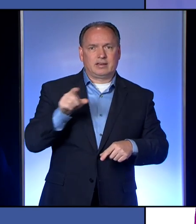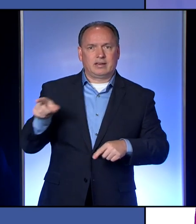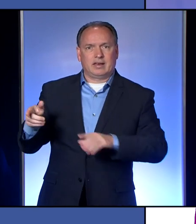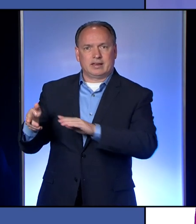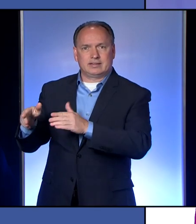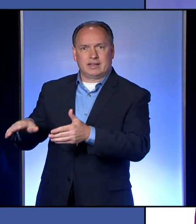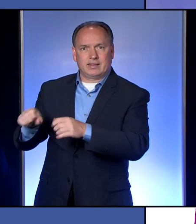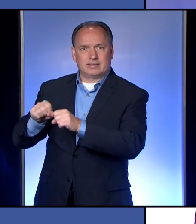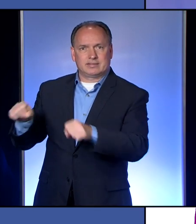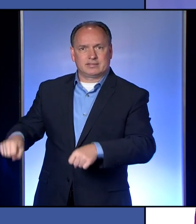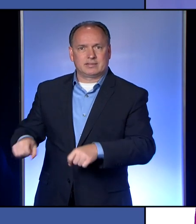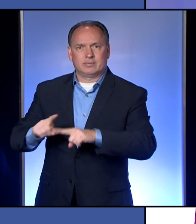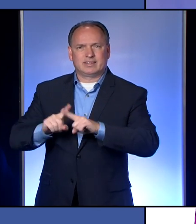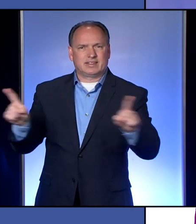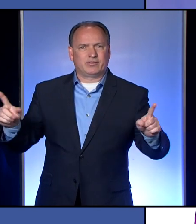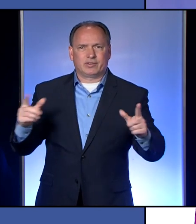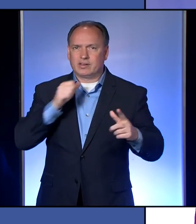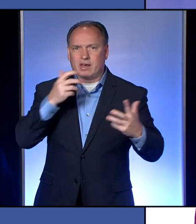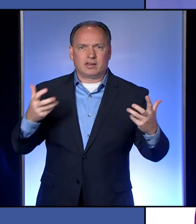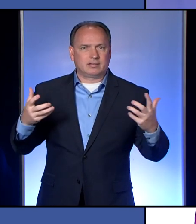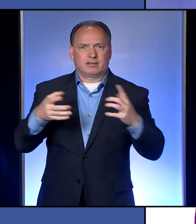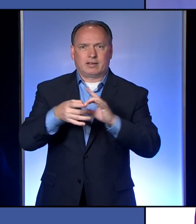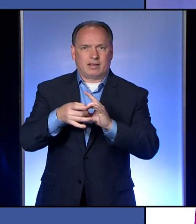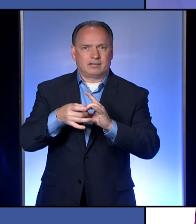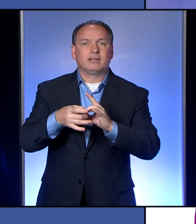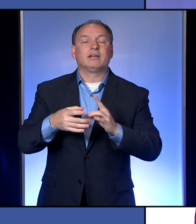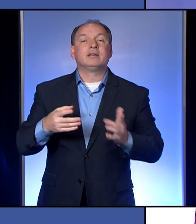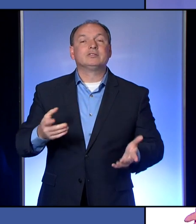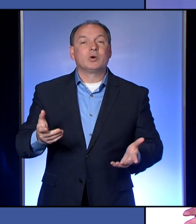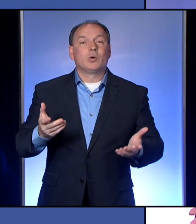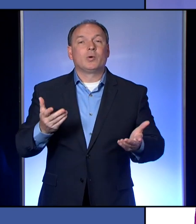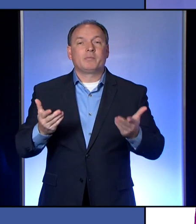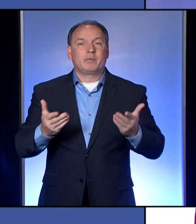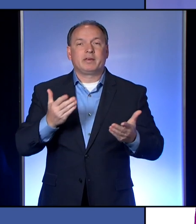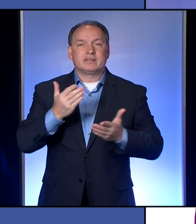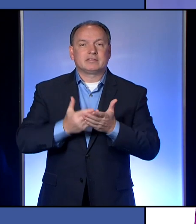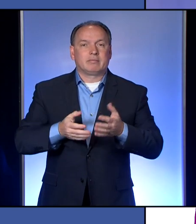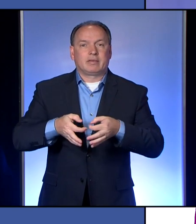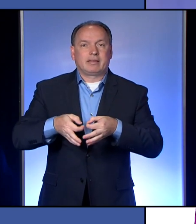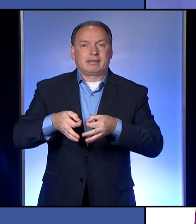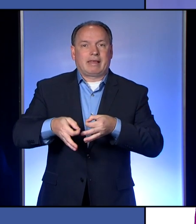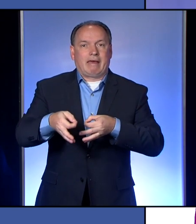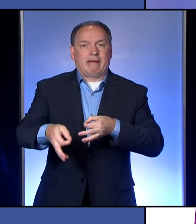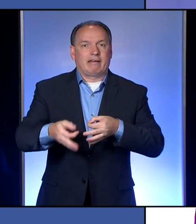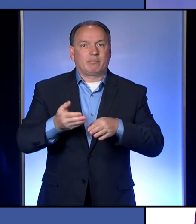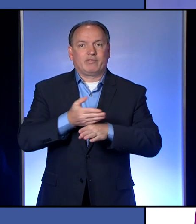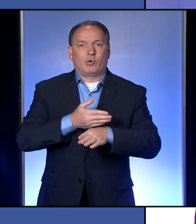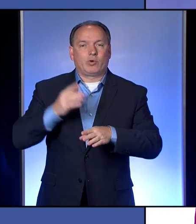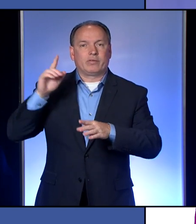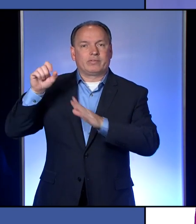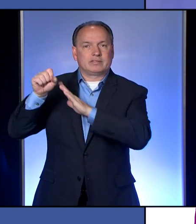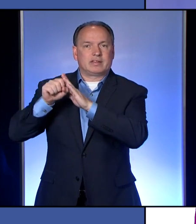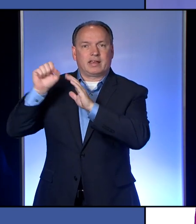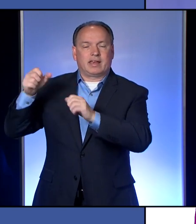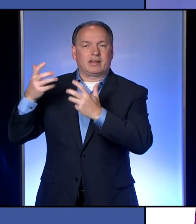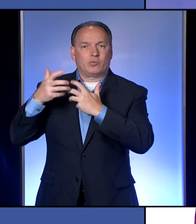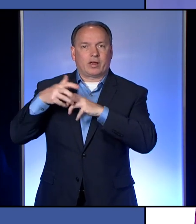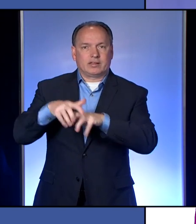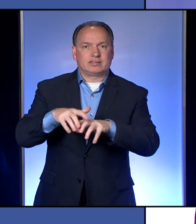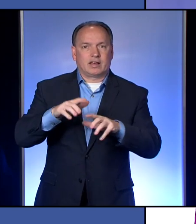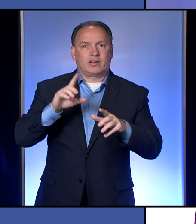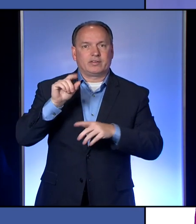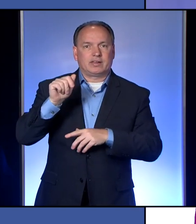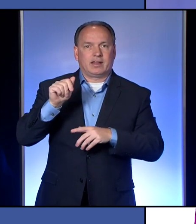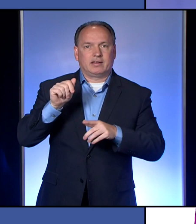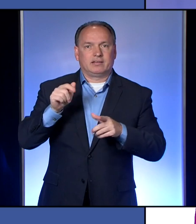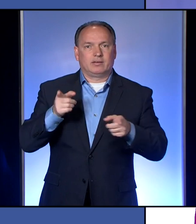systems and they don't actually overlap. So it is going to maybe be some time before the state can reconcile the, uh, data